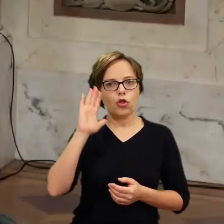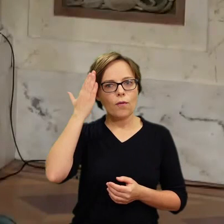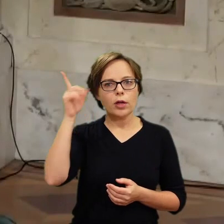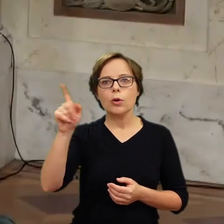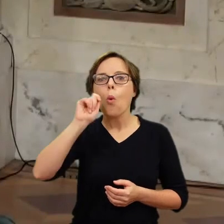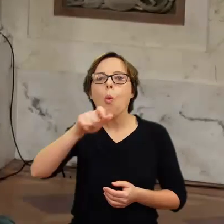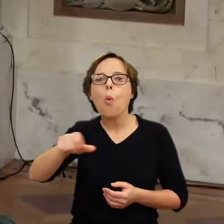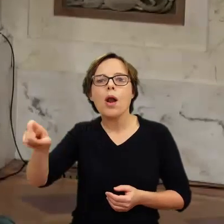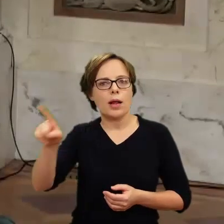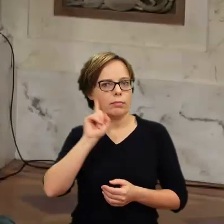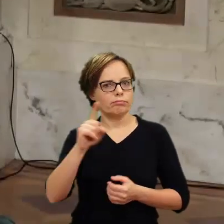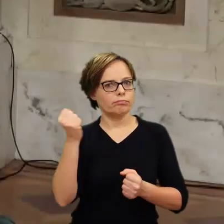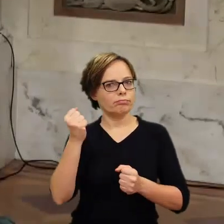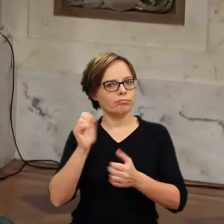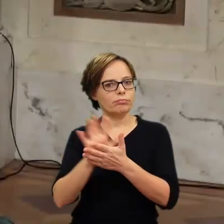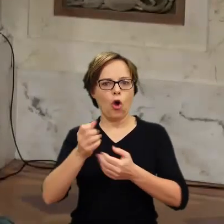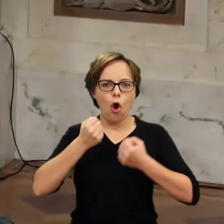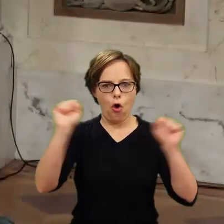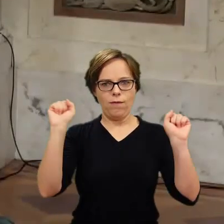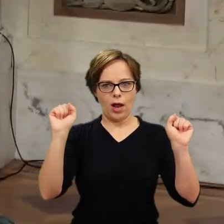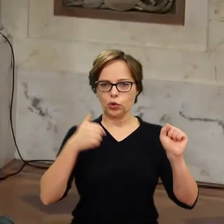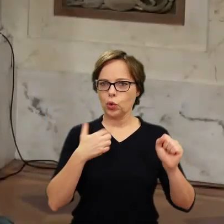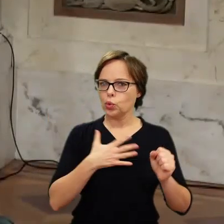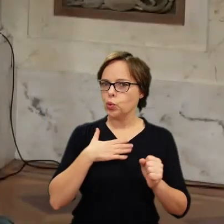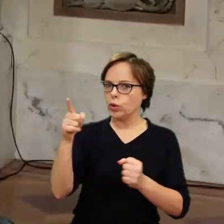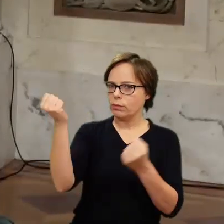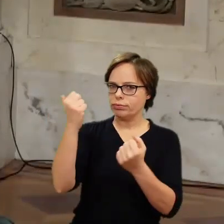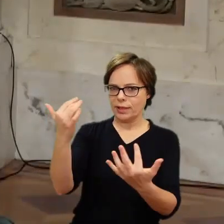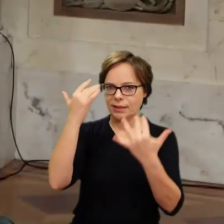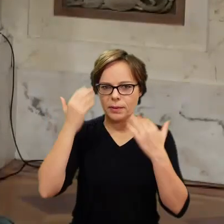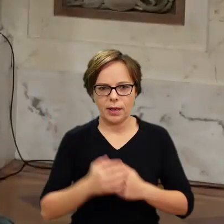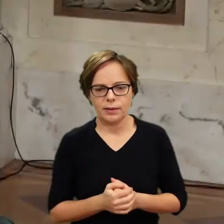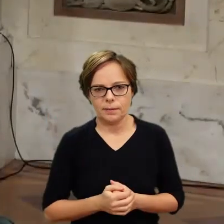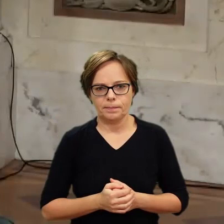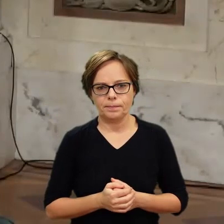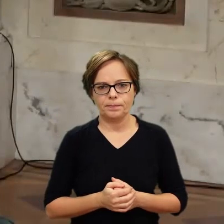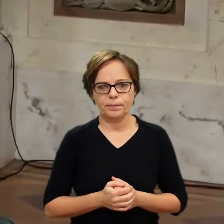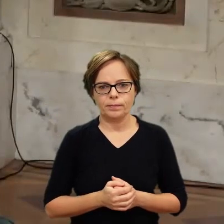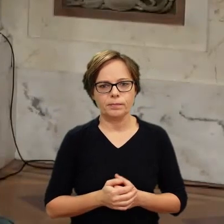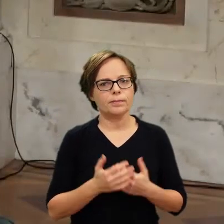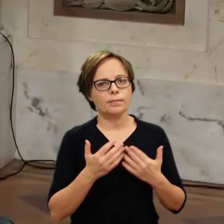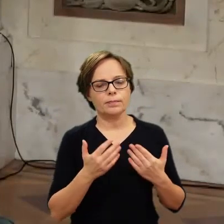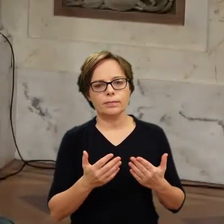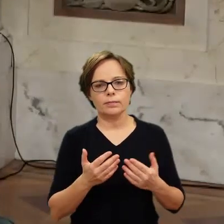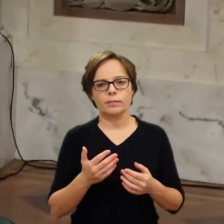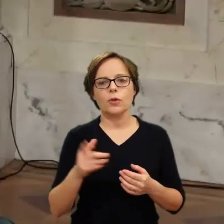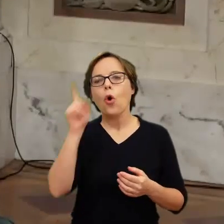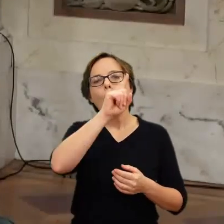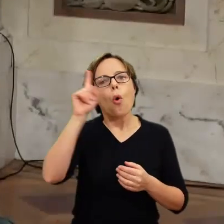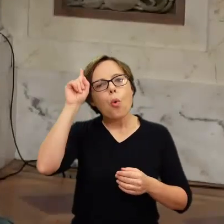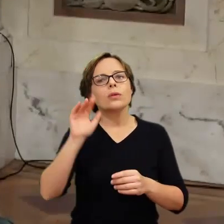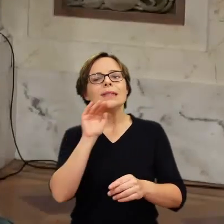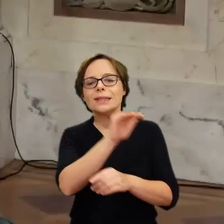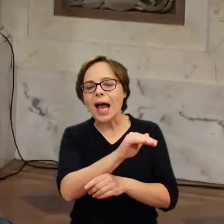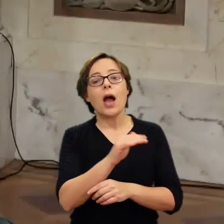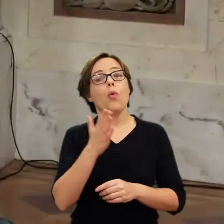Ukrainians are, which is huge inspiration. It, yeah, I don't know. People in the West don't